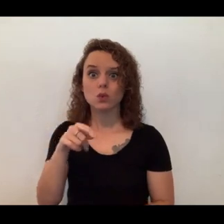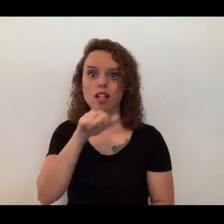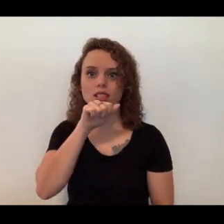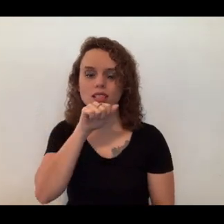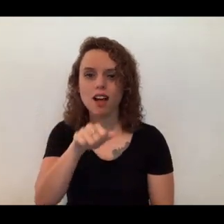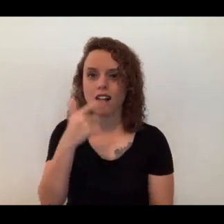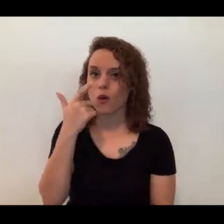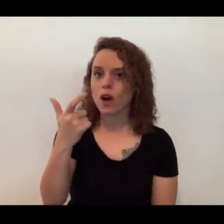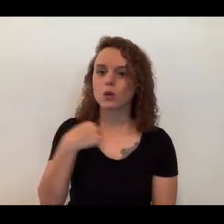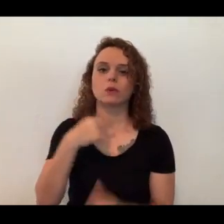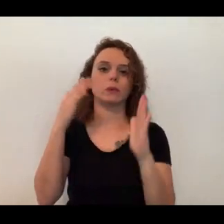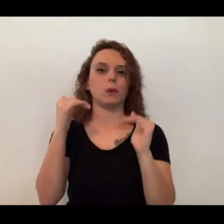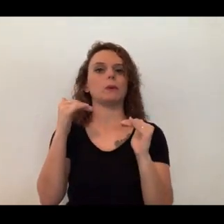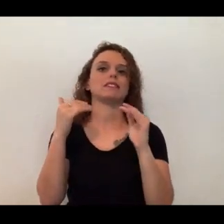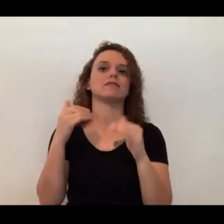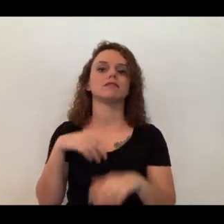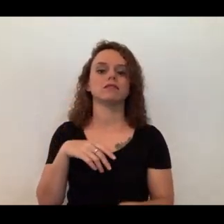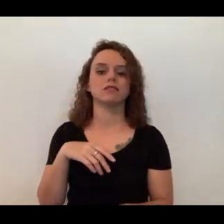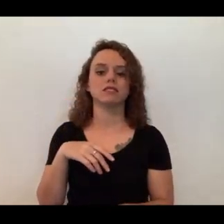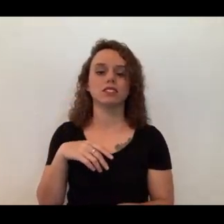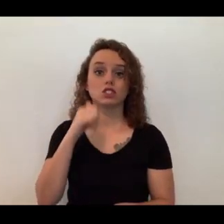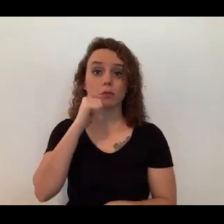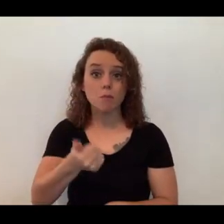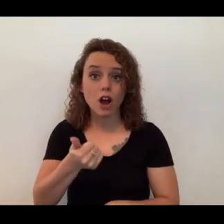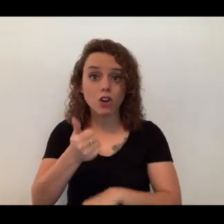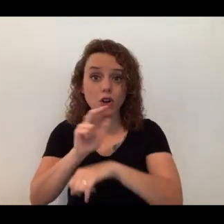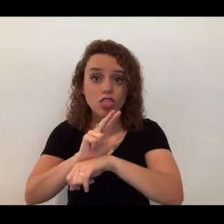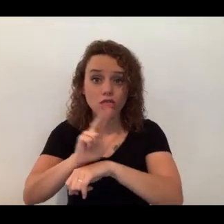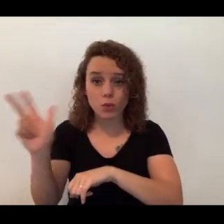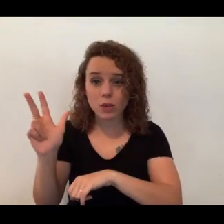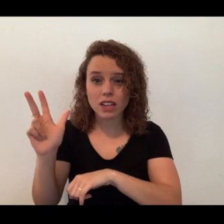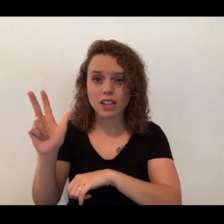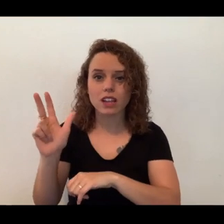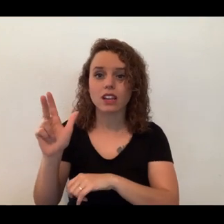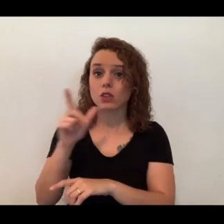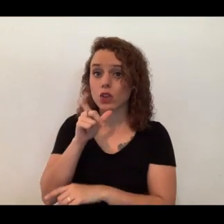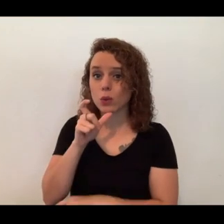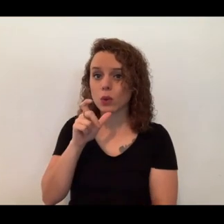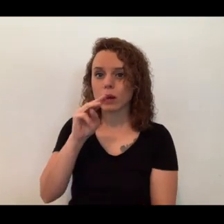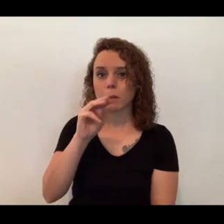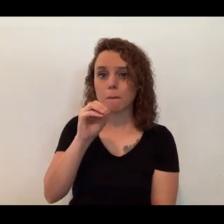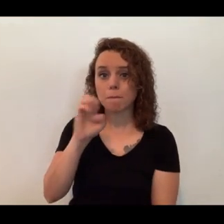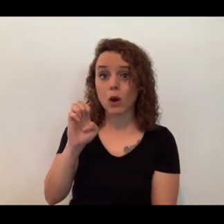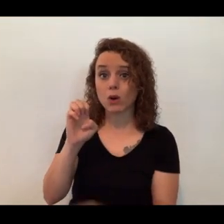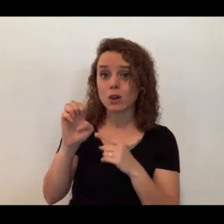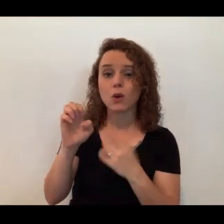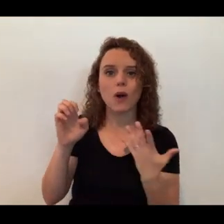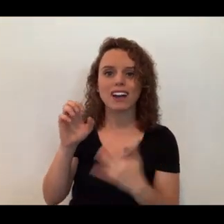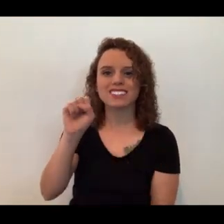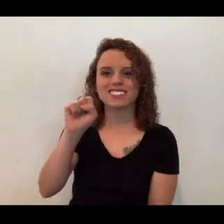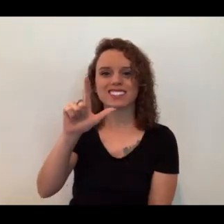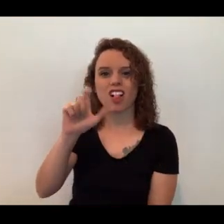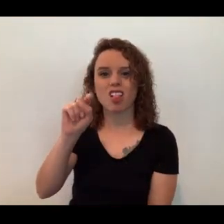have 3 o'clock tomorrow is going to be Mow the Sloth. So sloth lovers out there, mark your